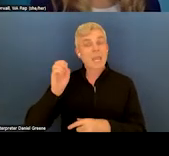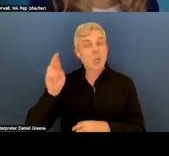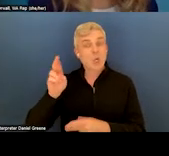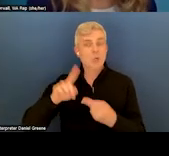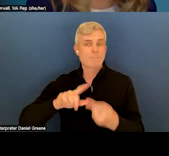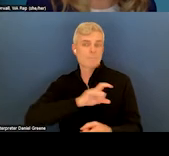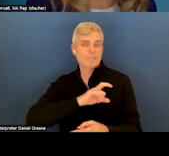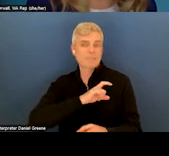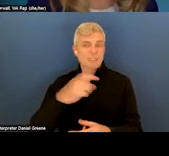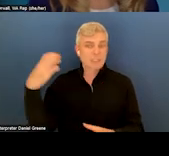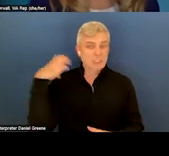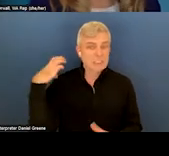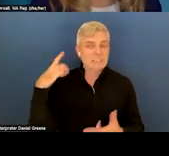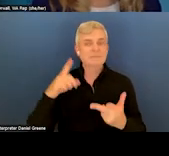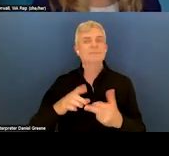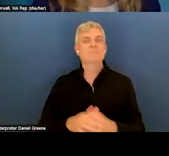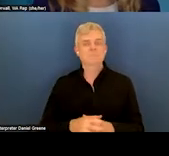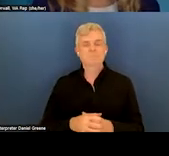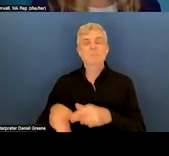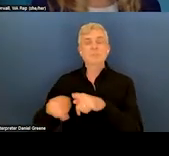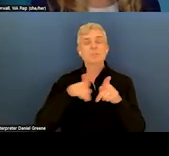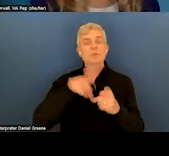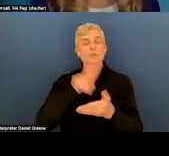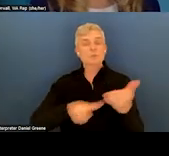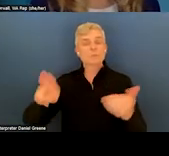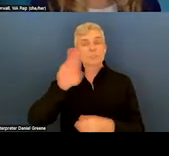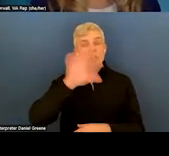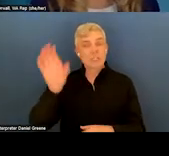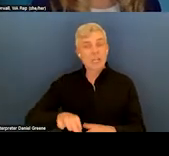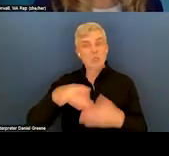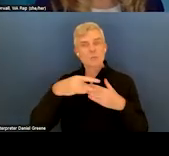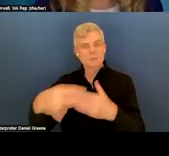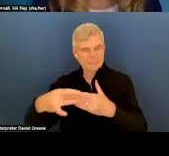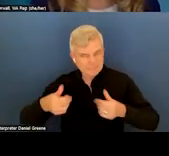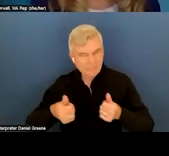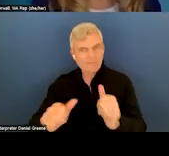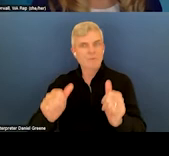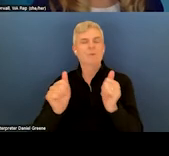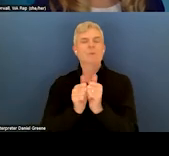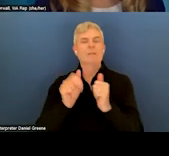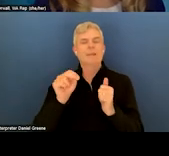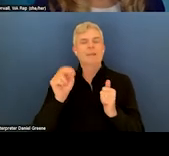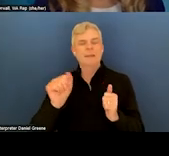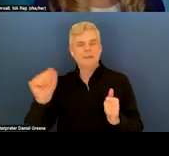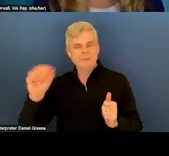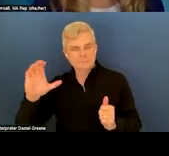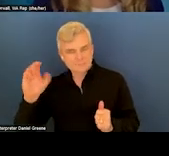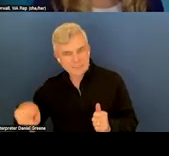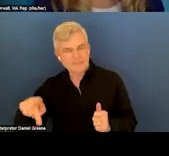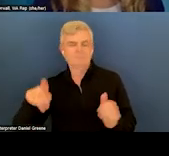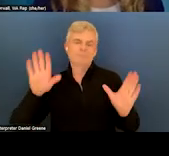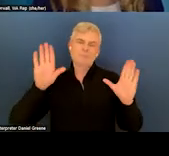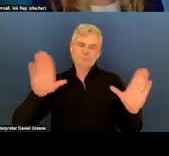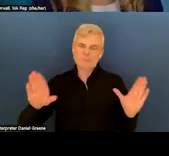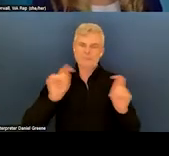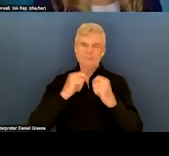University of Chicago is leading this effort, and the NAACP. And so, it was this incredible team, really dedicated moving